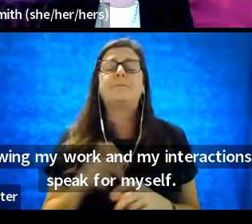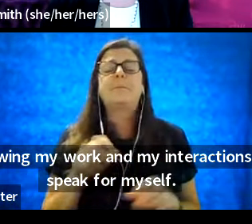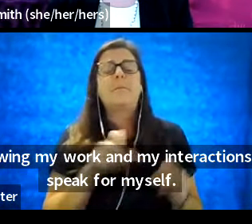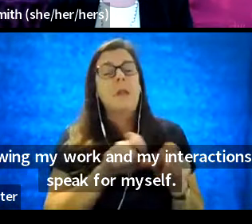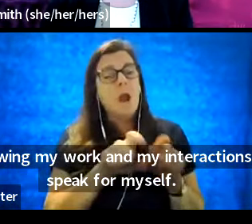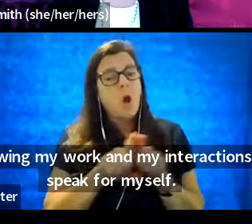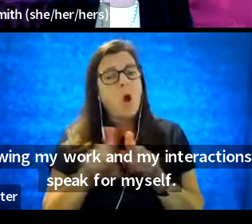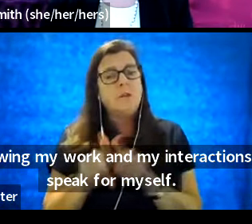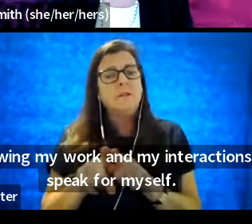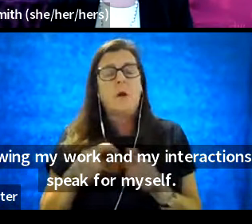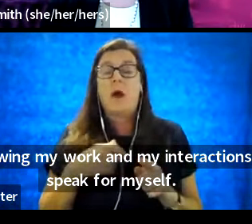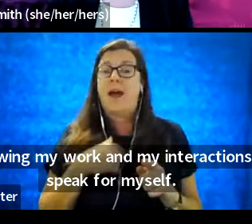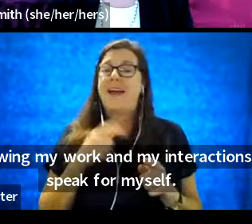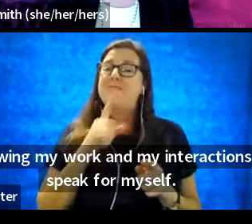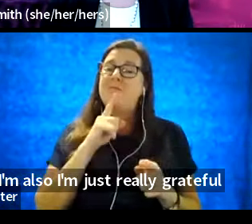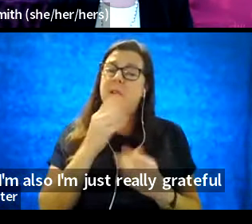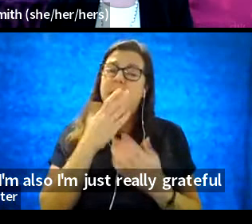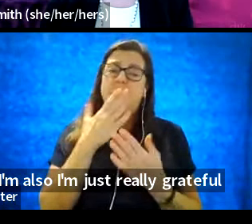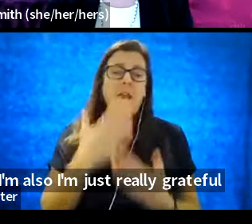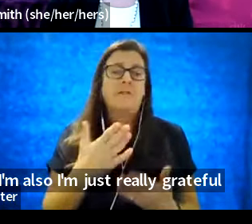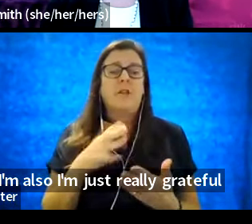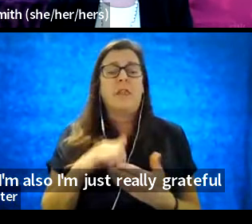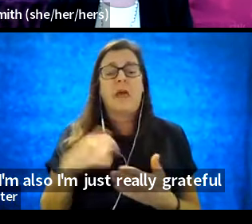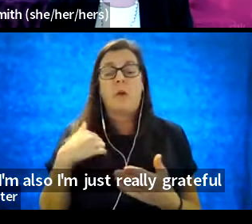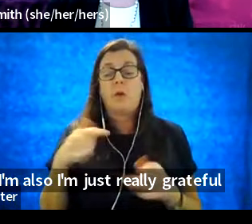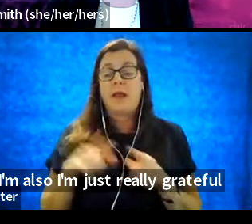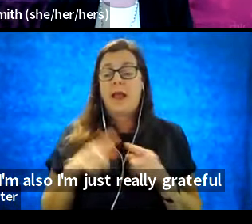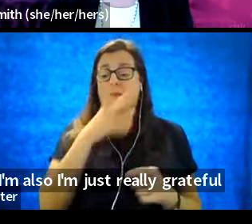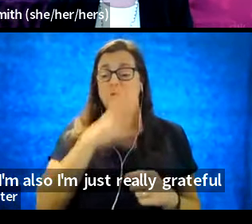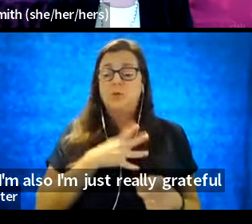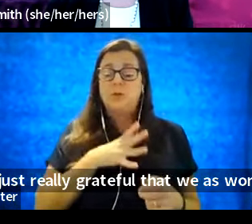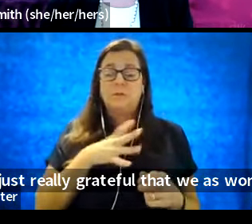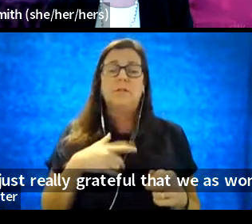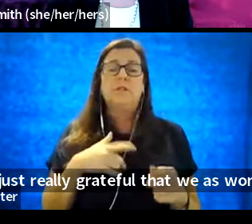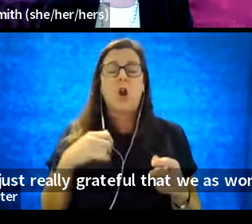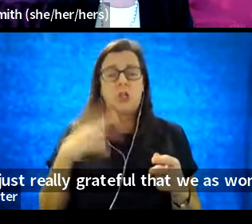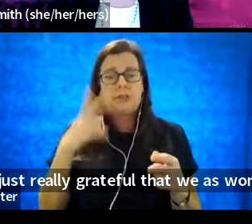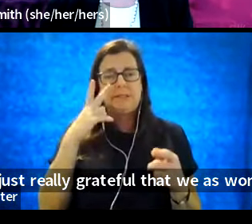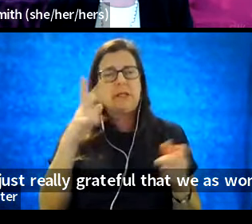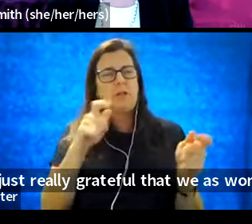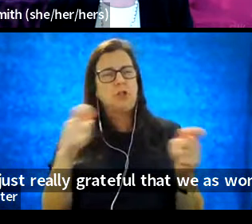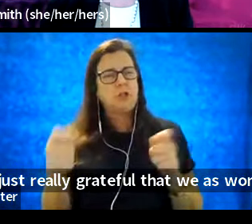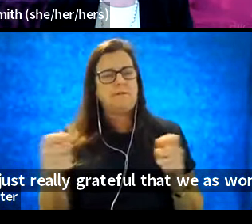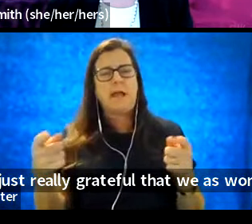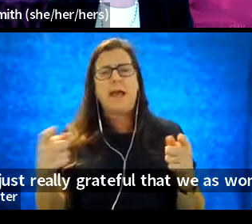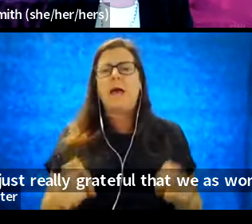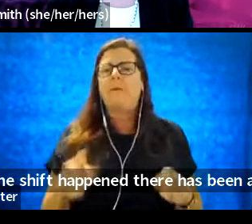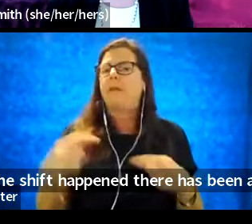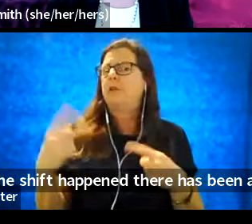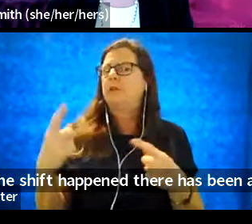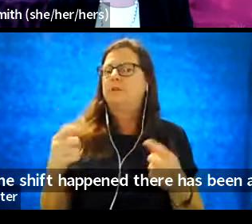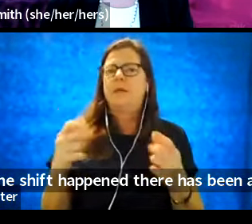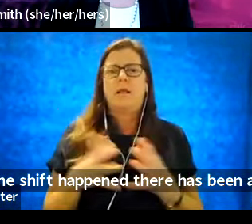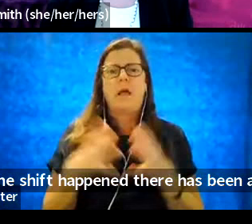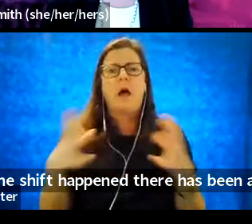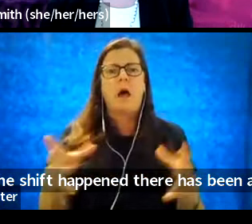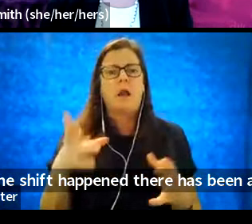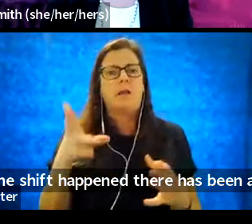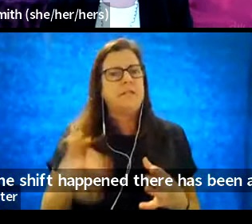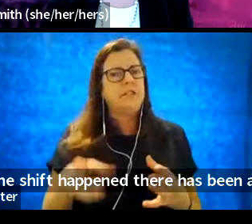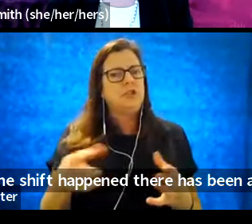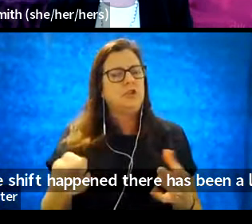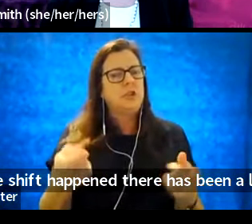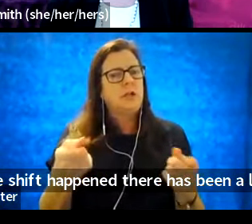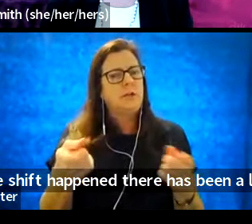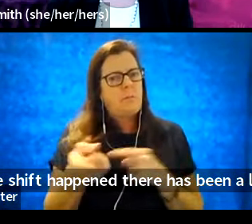Also, I'm just really grateful that we as women are seeing a shift happen. There has been a lot of history-making